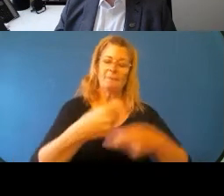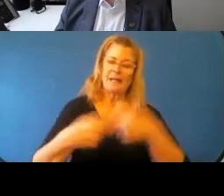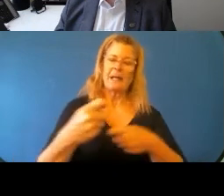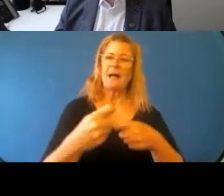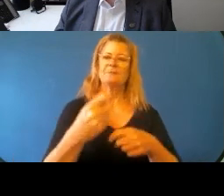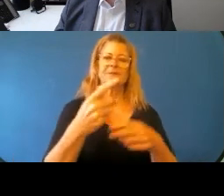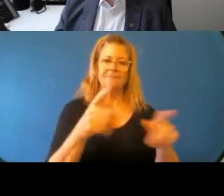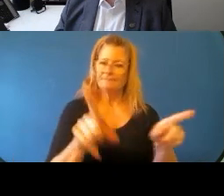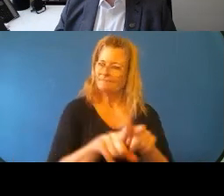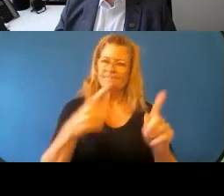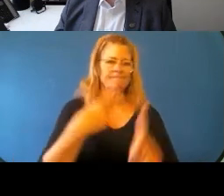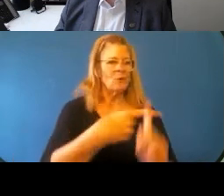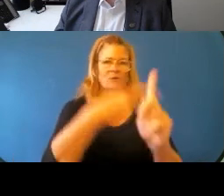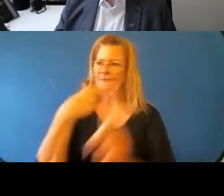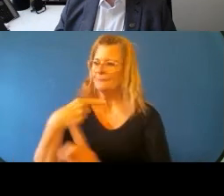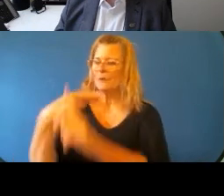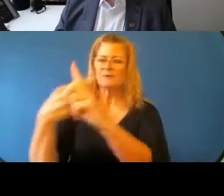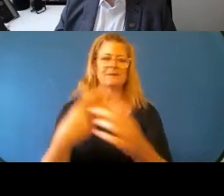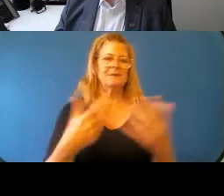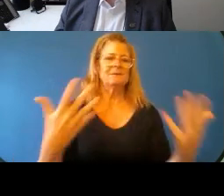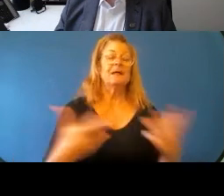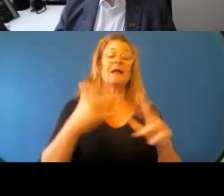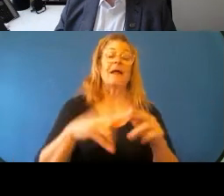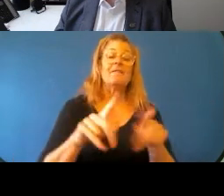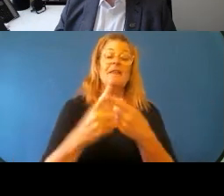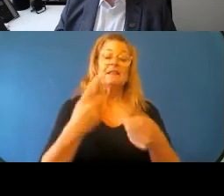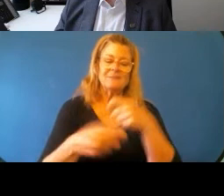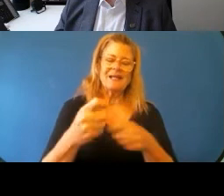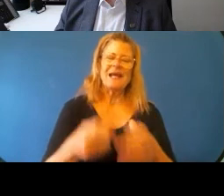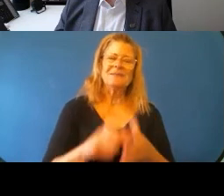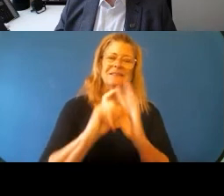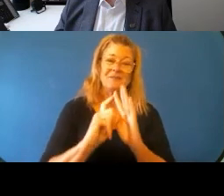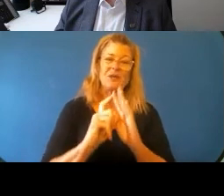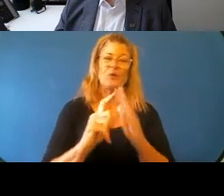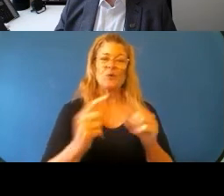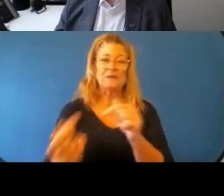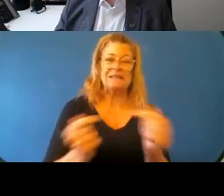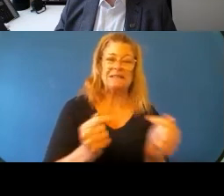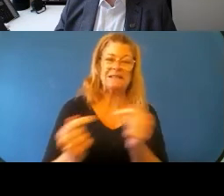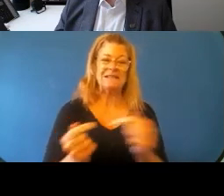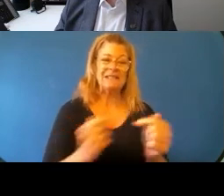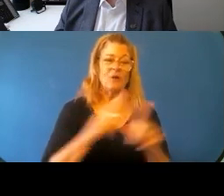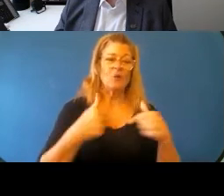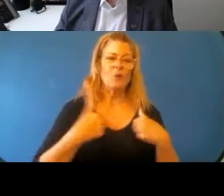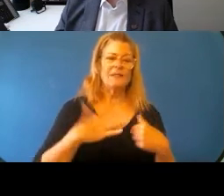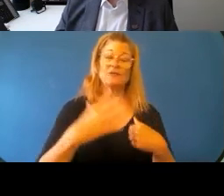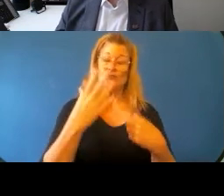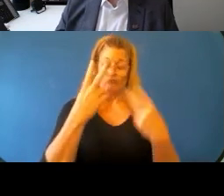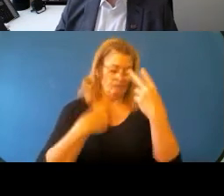And then if it's, if it's a bit tough or it's too tough, then we need to have a sort of self-evaluation. Am I the right person for this role? And